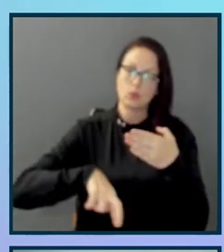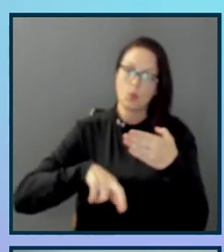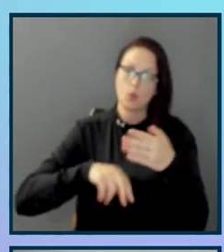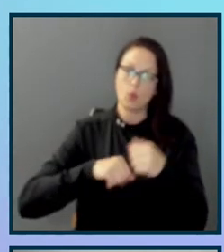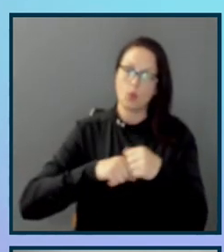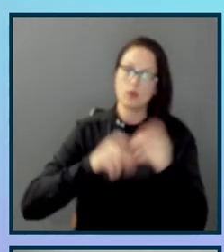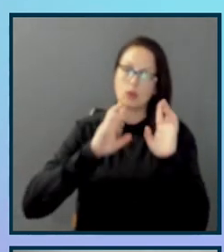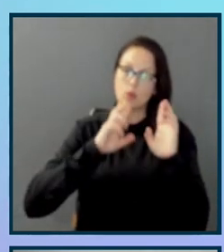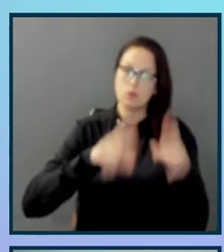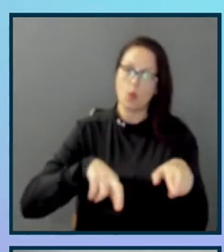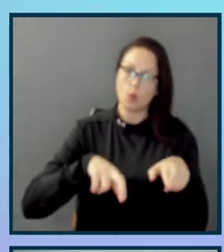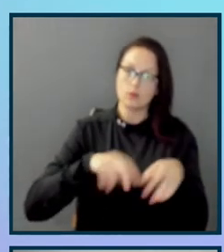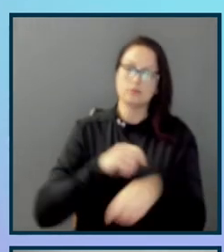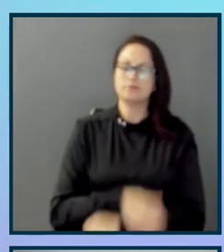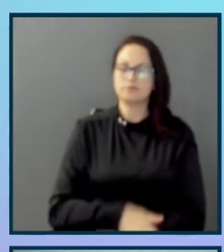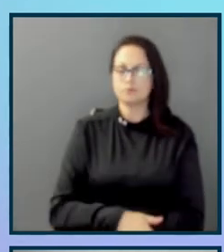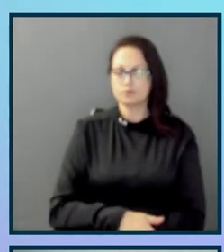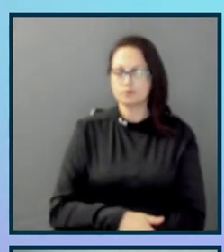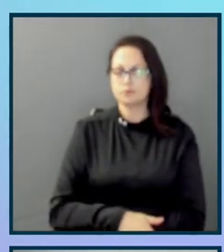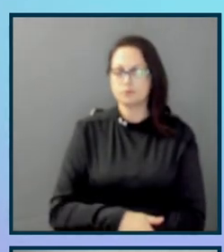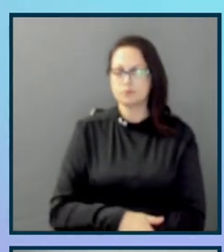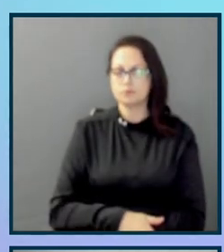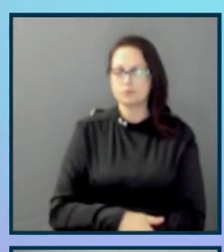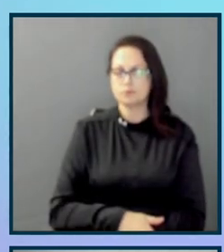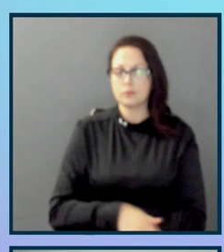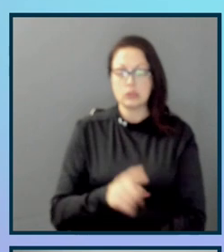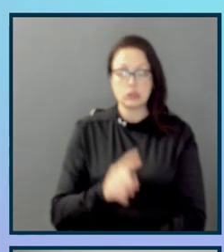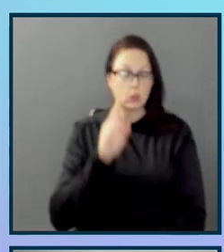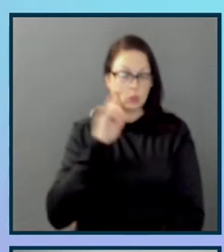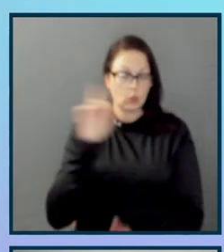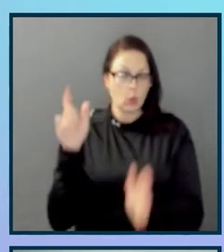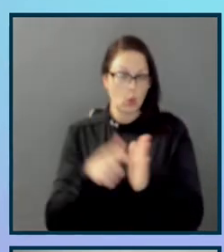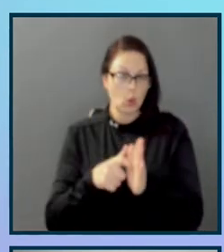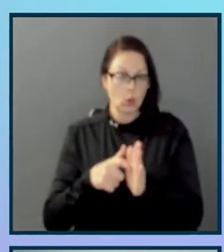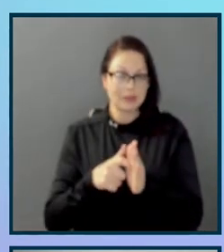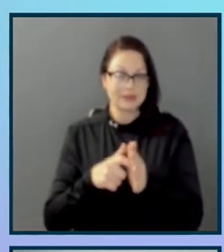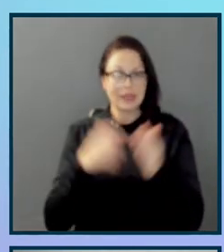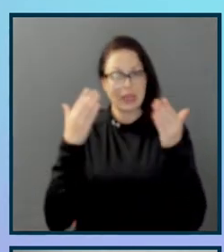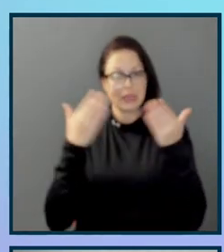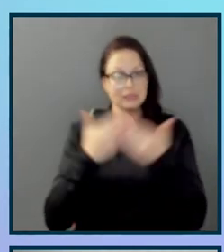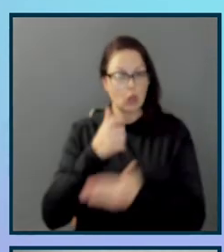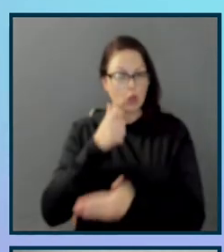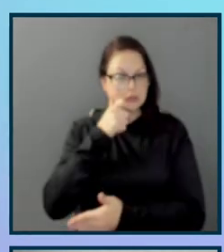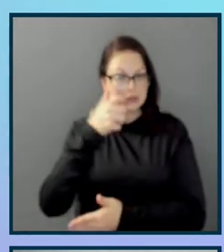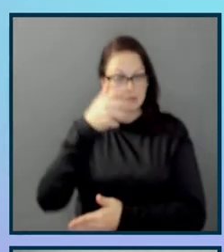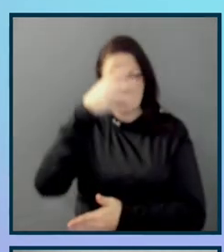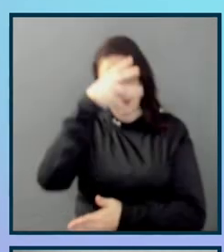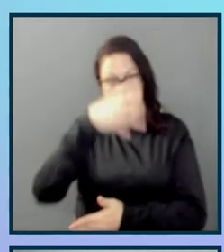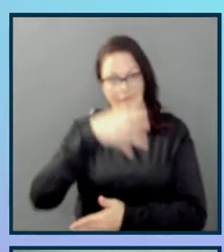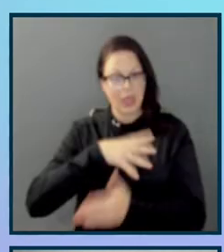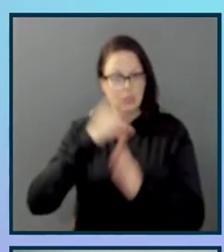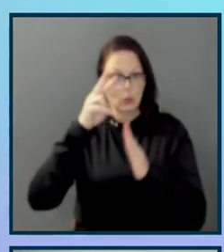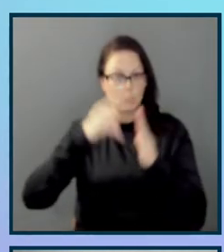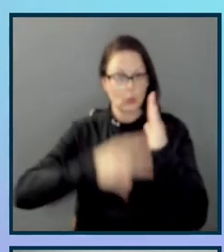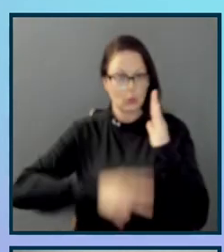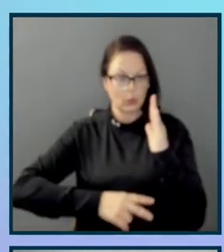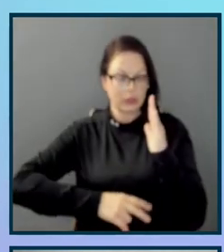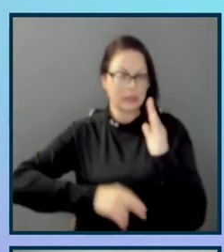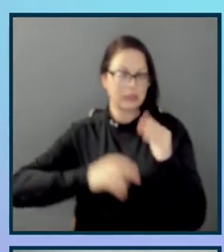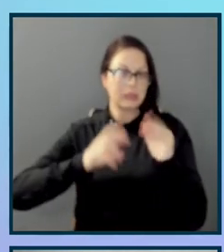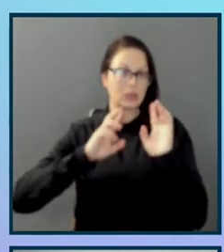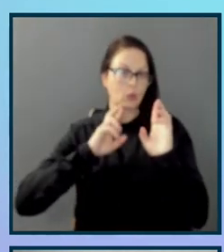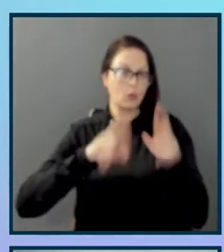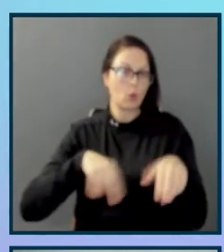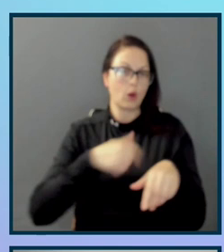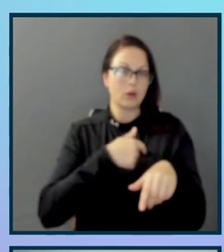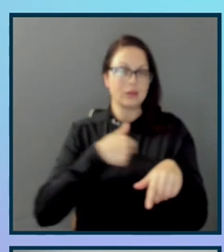actionable. So what you can see here is a dark-skinned man reading an actual excerpt of the report that we created for the cloud service provider